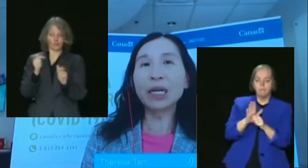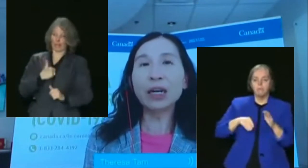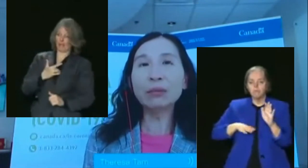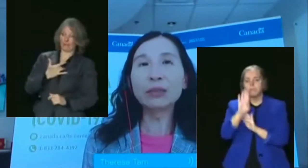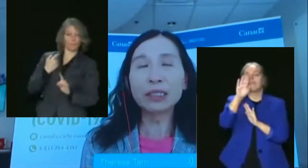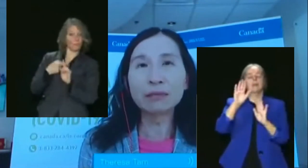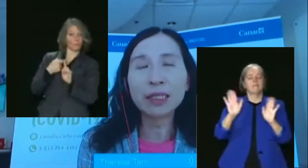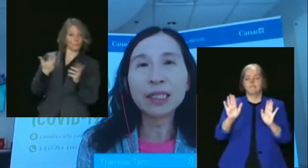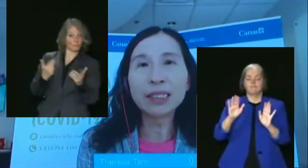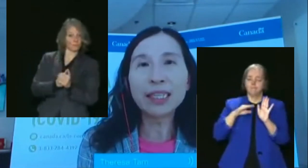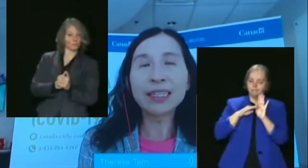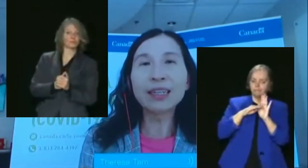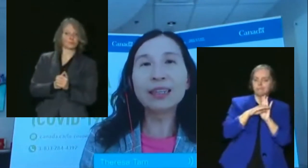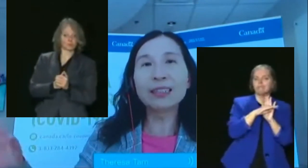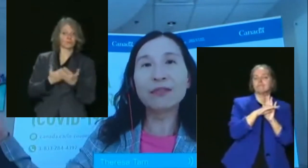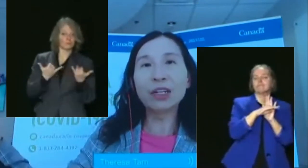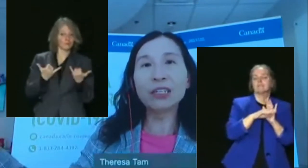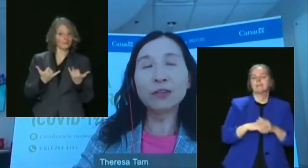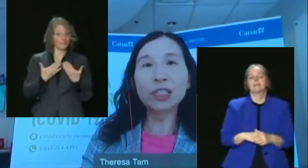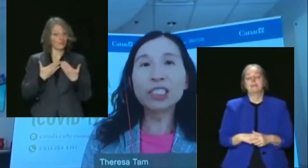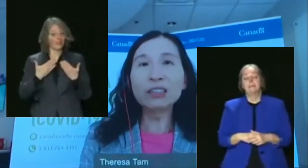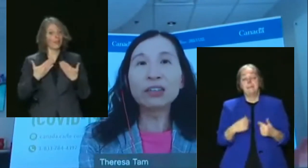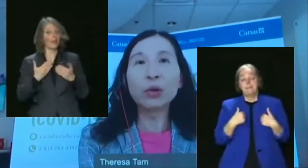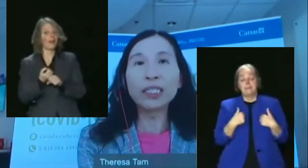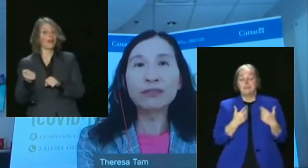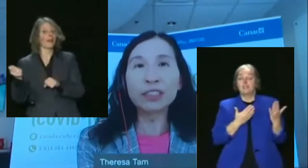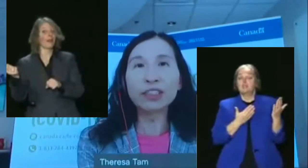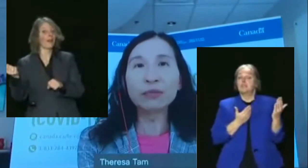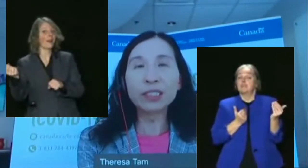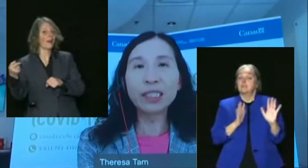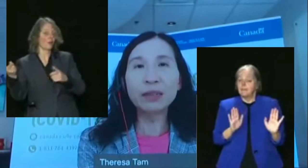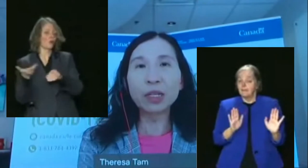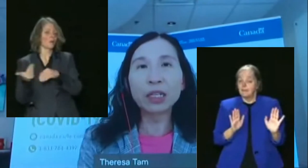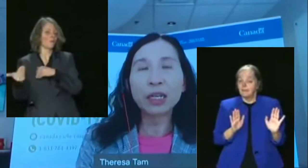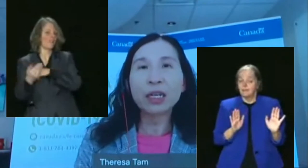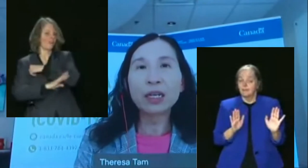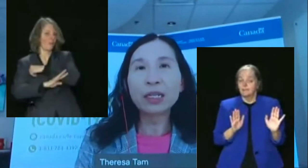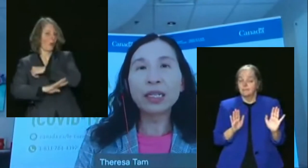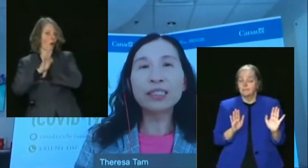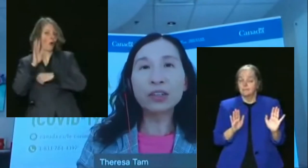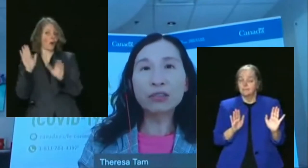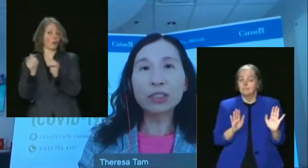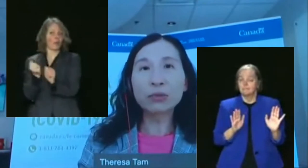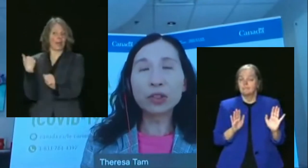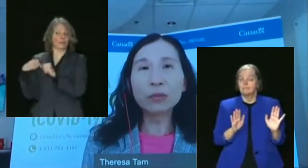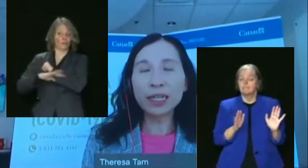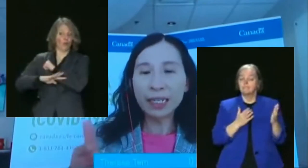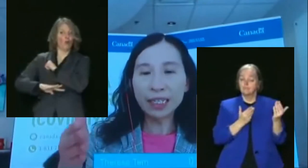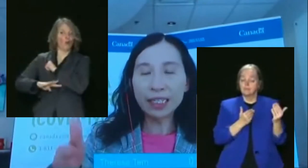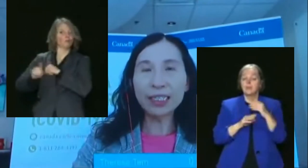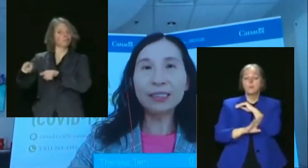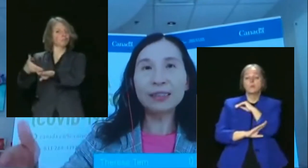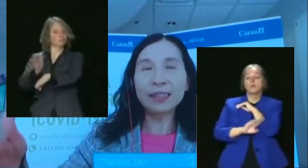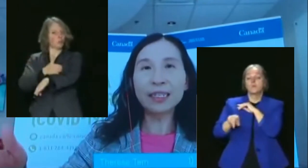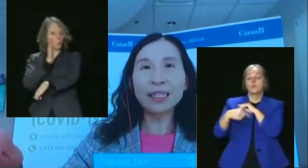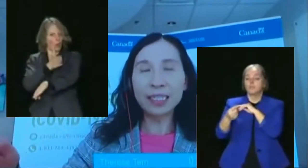I think my optimism is that this following four is going to look quite different to the preceding one. That's no crystal ball, but I